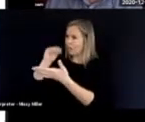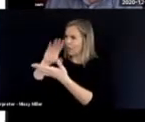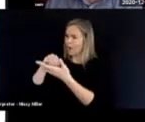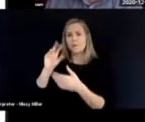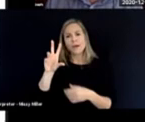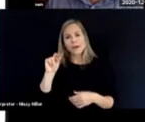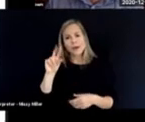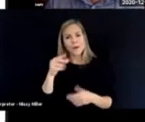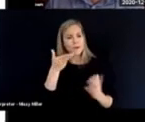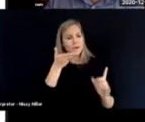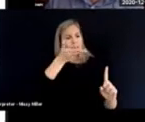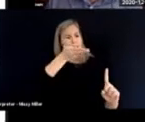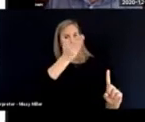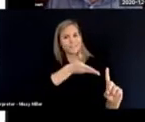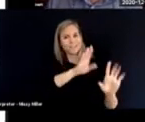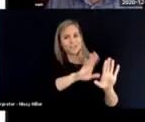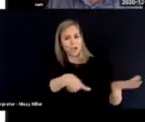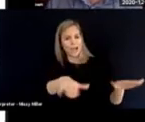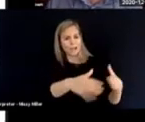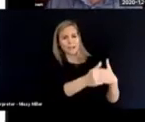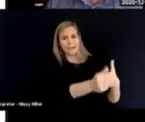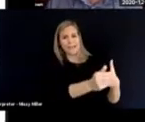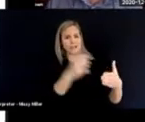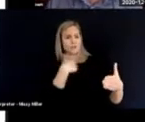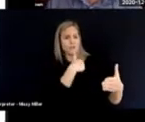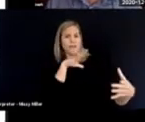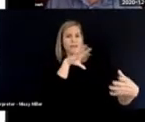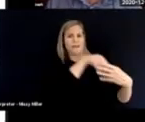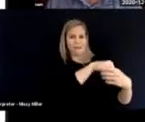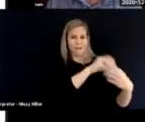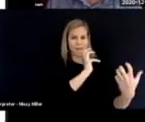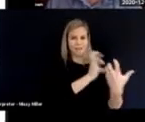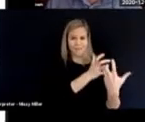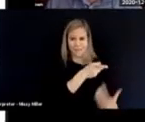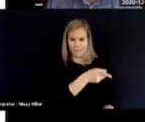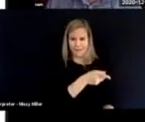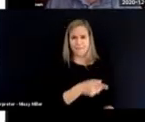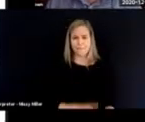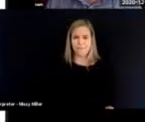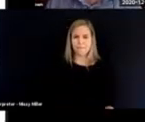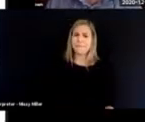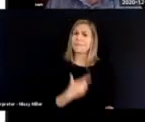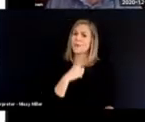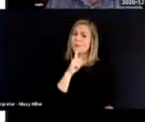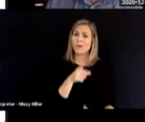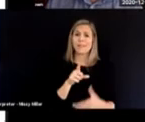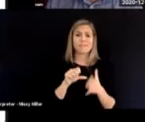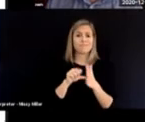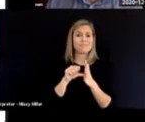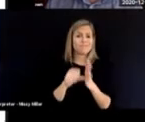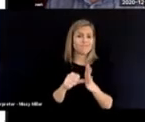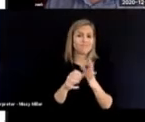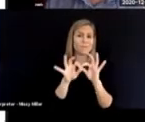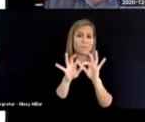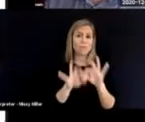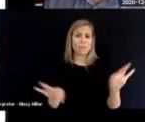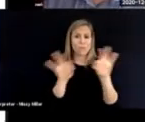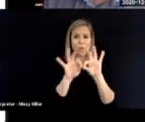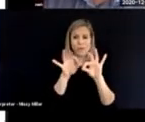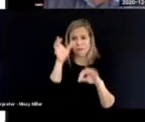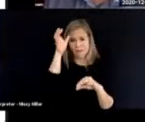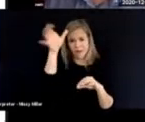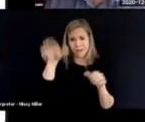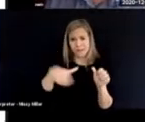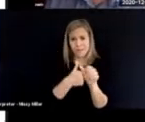child. Um, I'll say more about it as we go, but that is a key concept. And if you don't